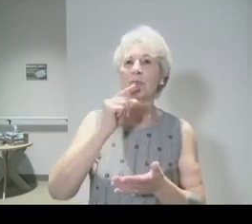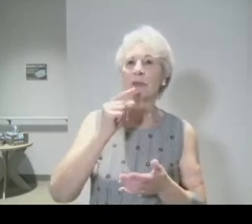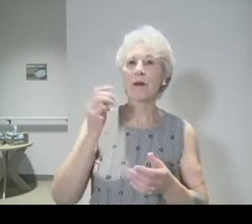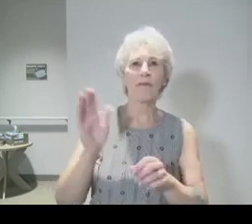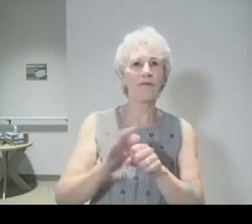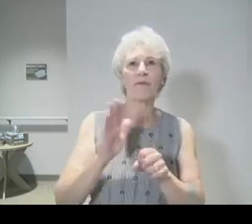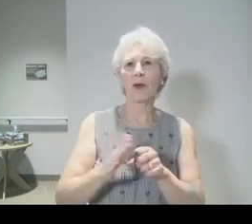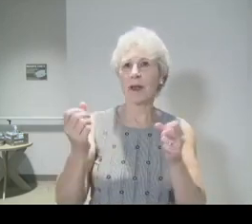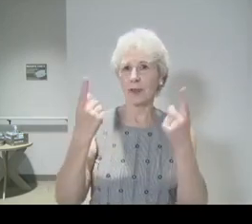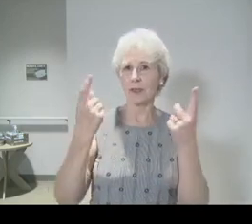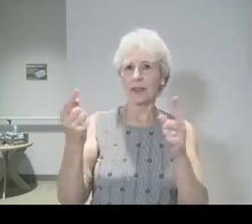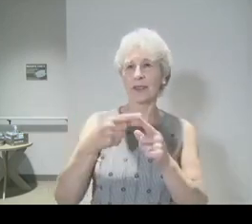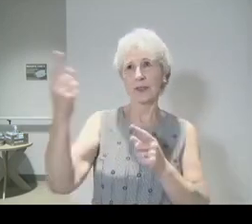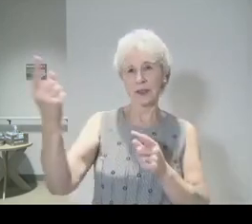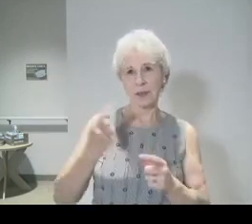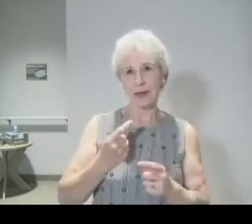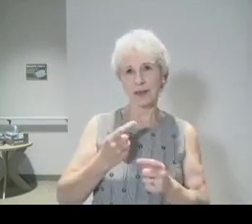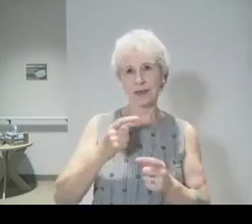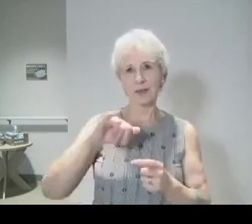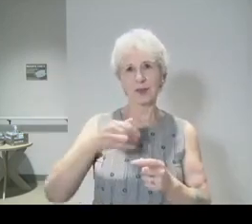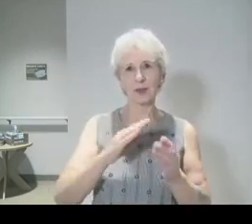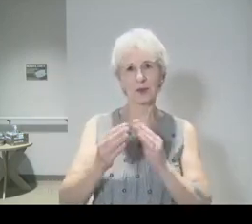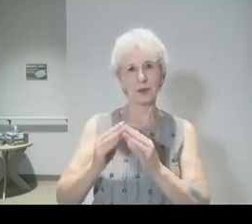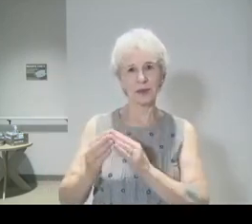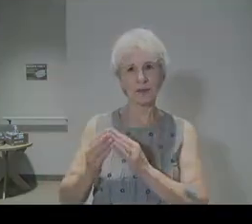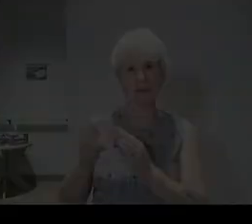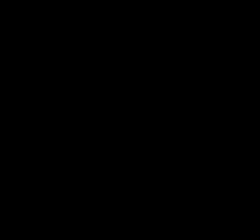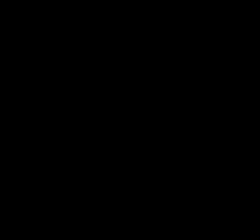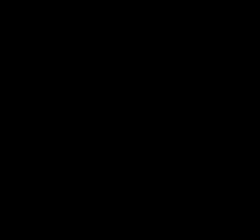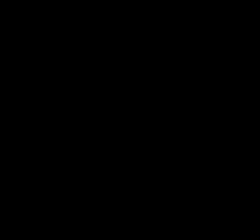understanding until you return to Jerusalem someday. In Christ's name. Amen. Amen. Amen. Amen.